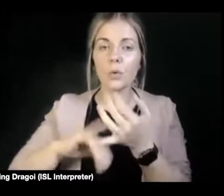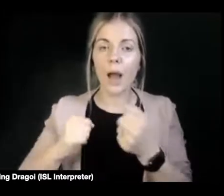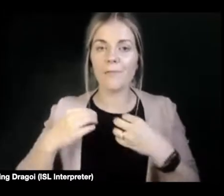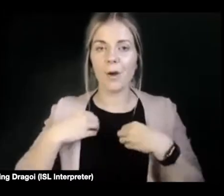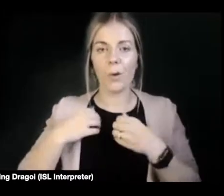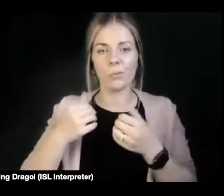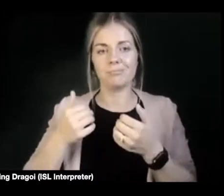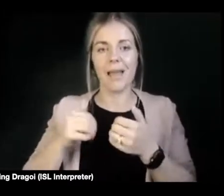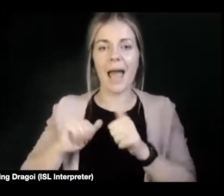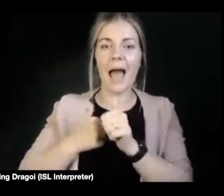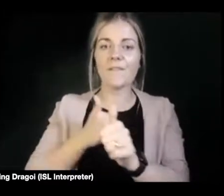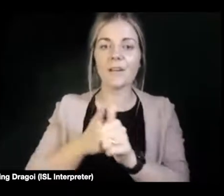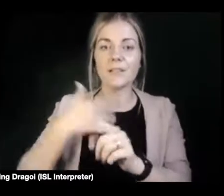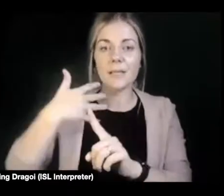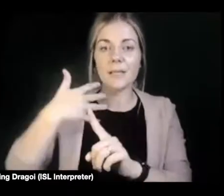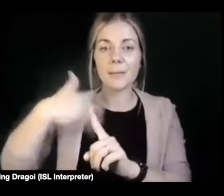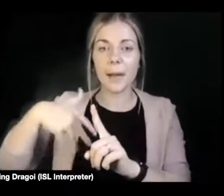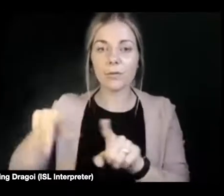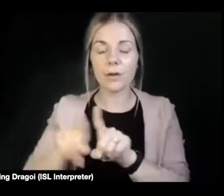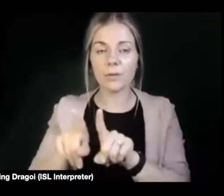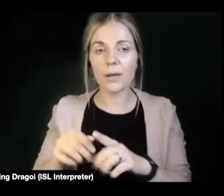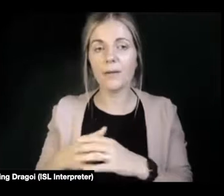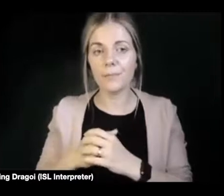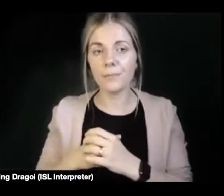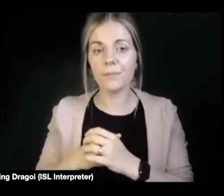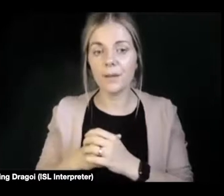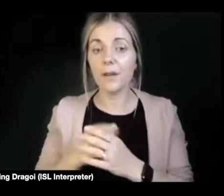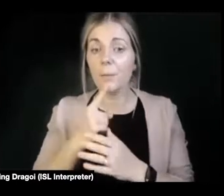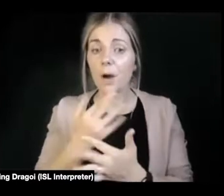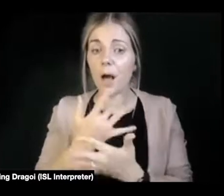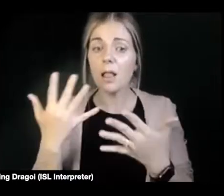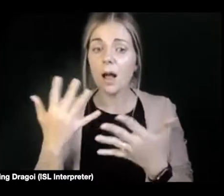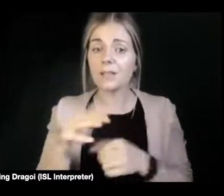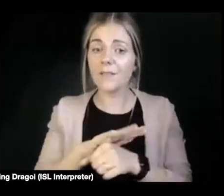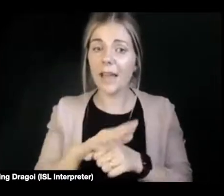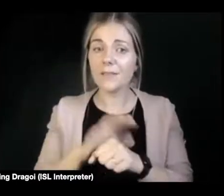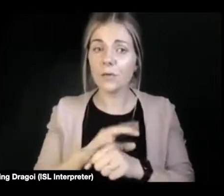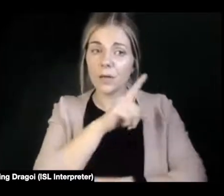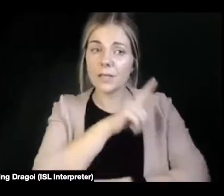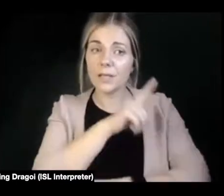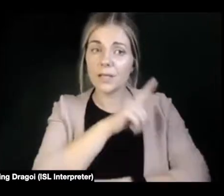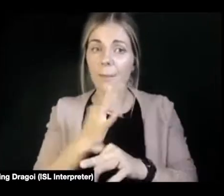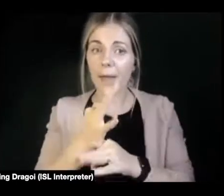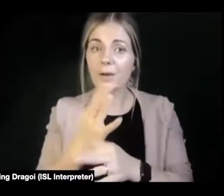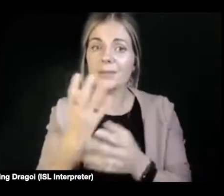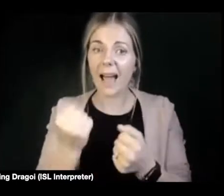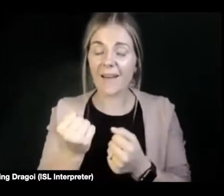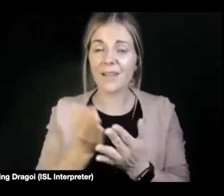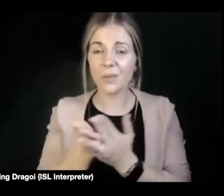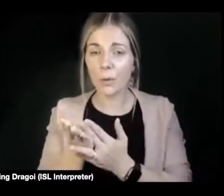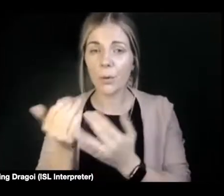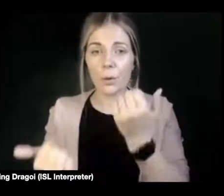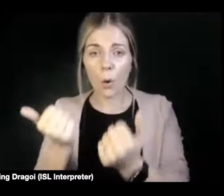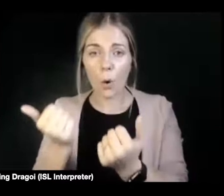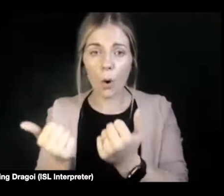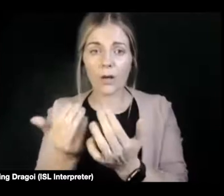there was 11 certain cases of disabled parents having legal issues around families, children